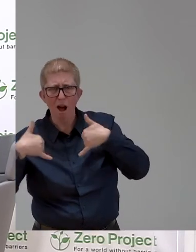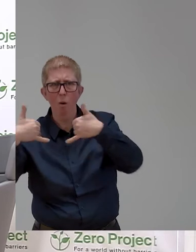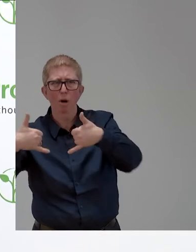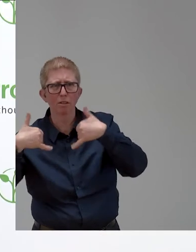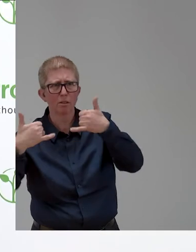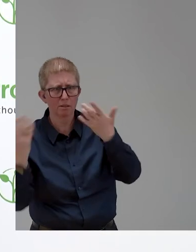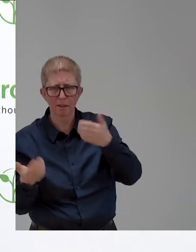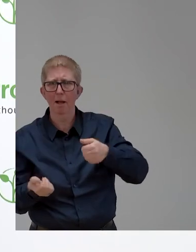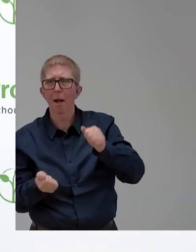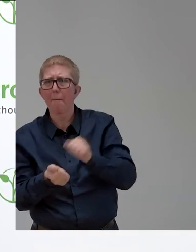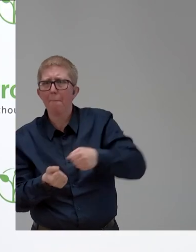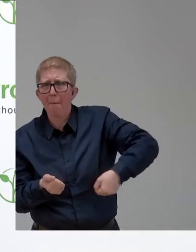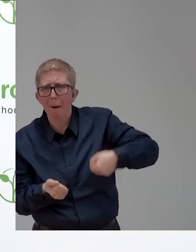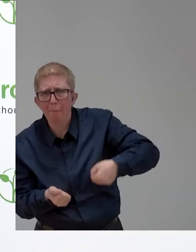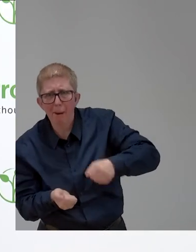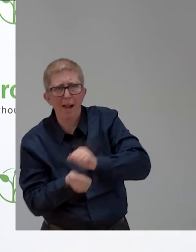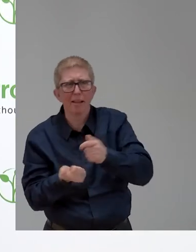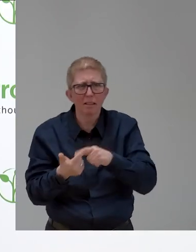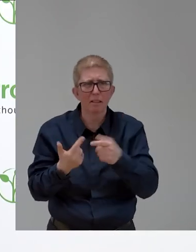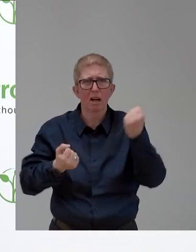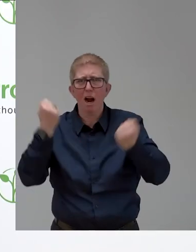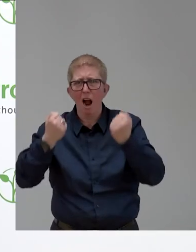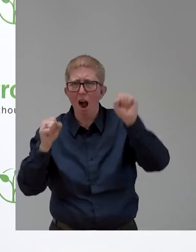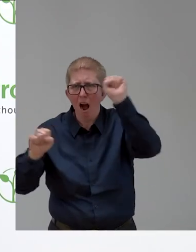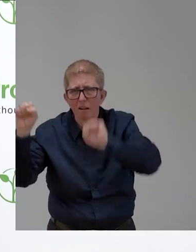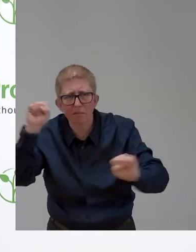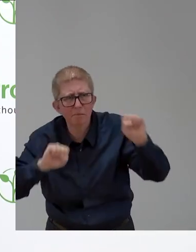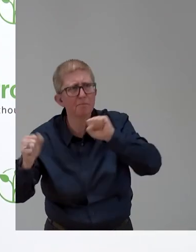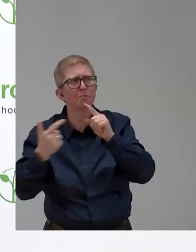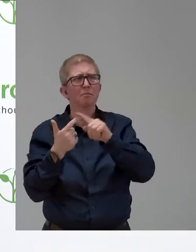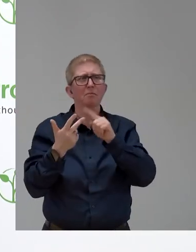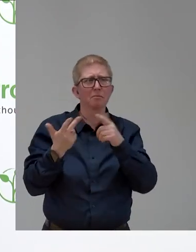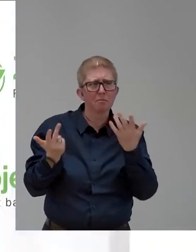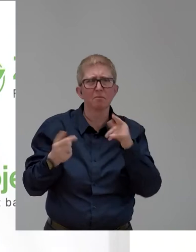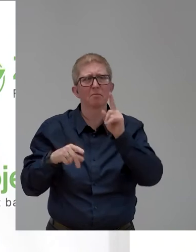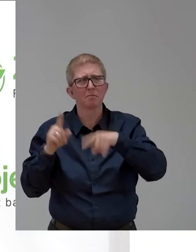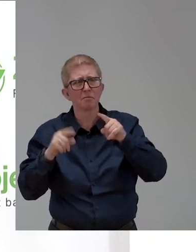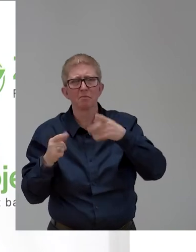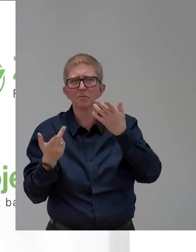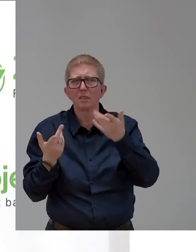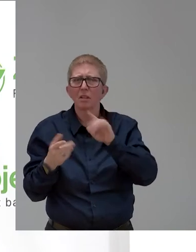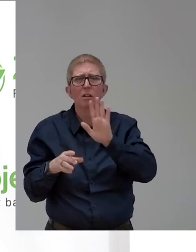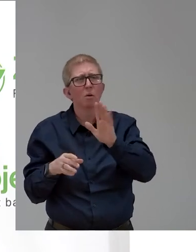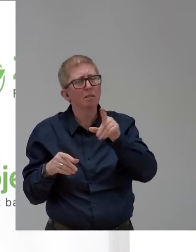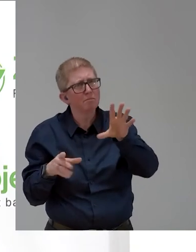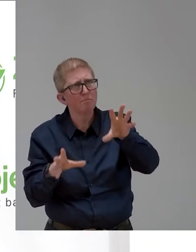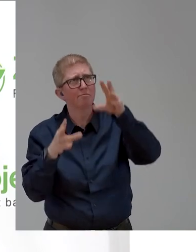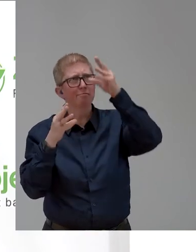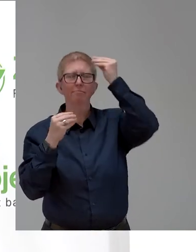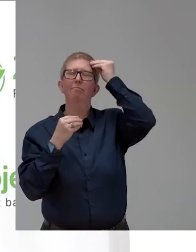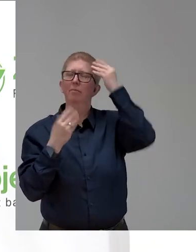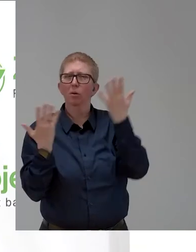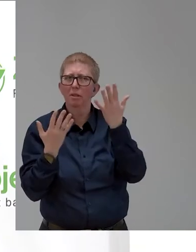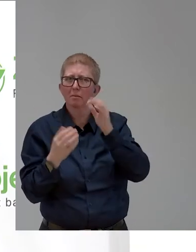Turkey to a car wash in Chile. What did stay in your memory? There will be a lot of things of these projects